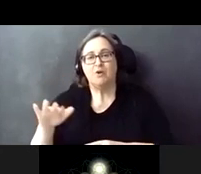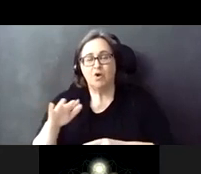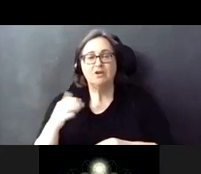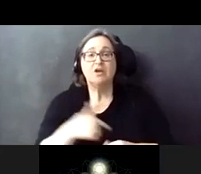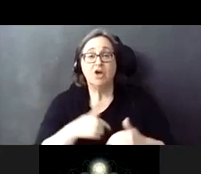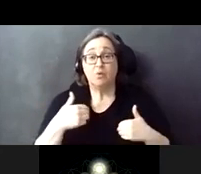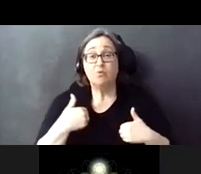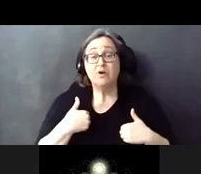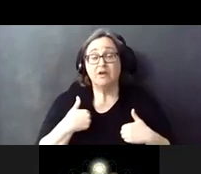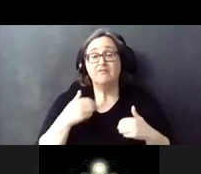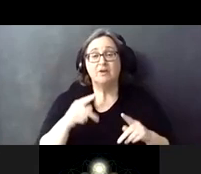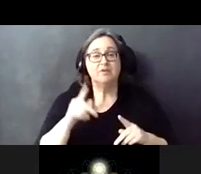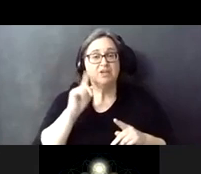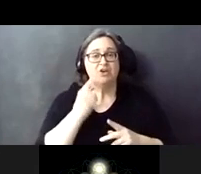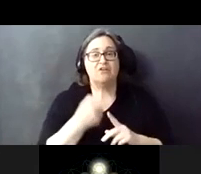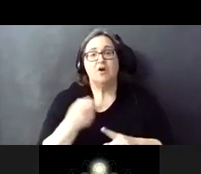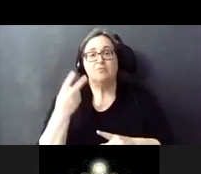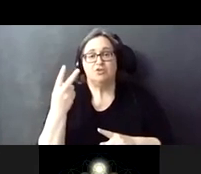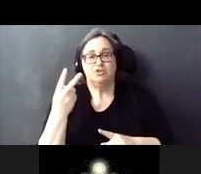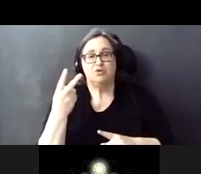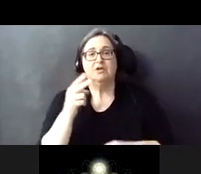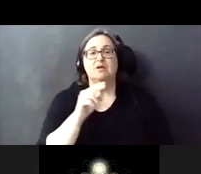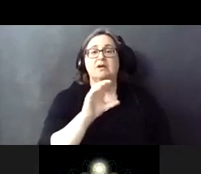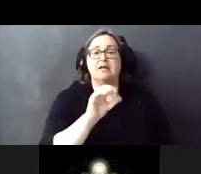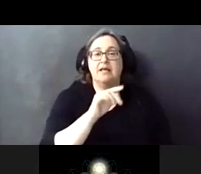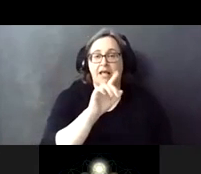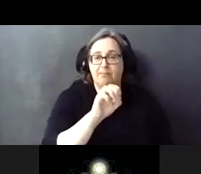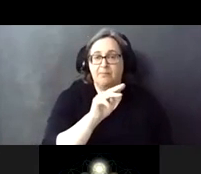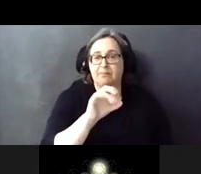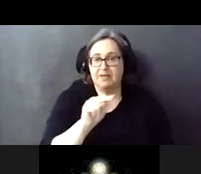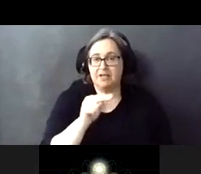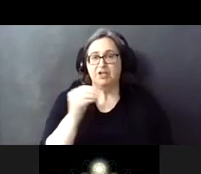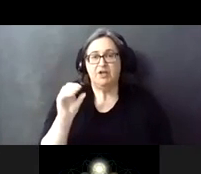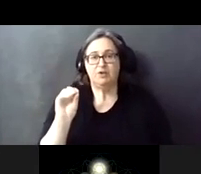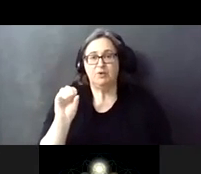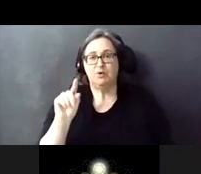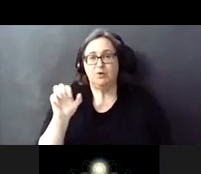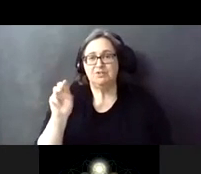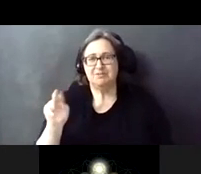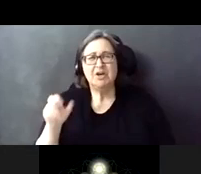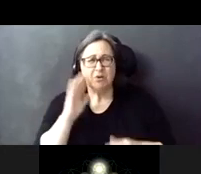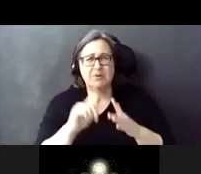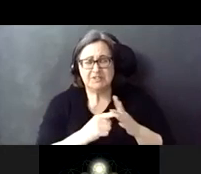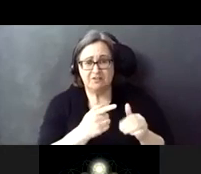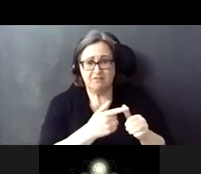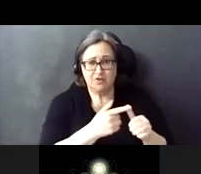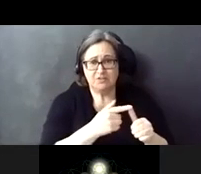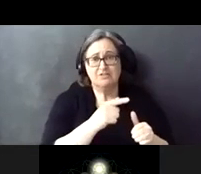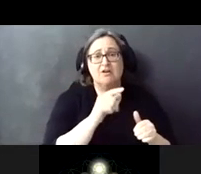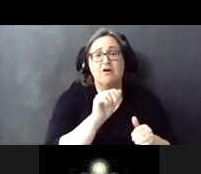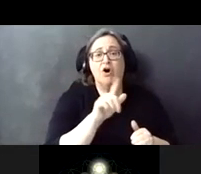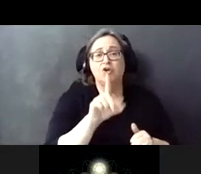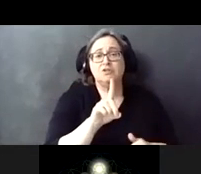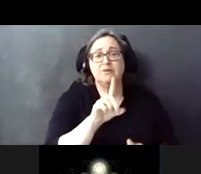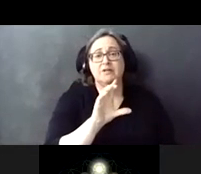hear from two of them, Alderman Kappelman and Alderman Osterman. We're going to see if we can unmute. So I will start with Alderman Kappelman.